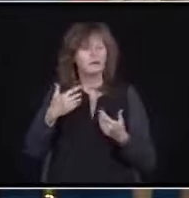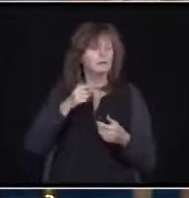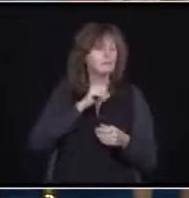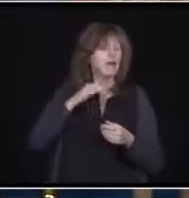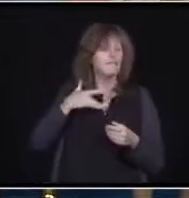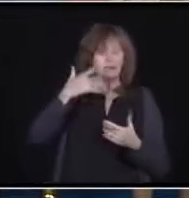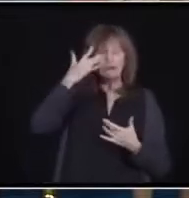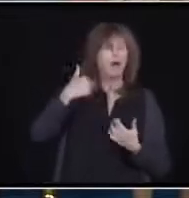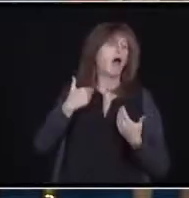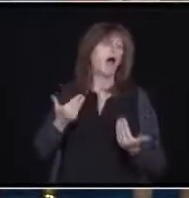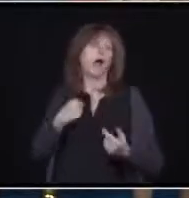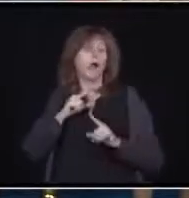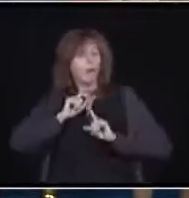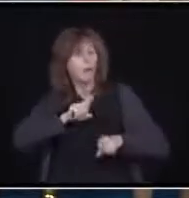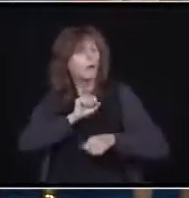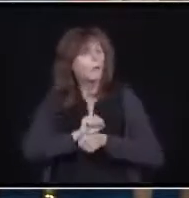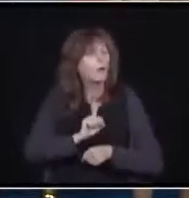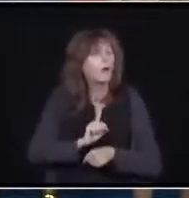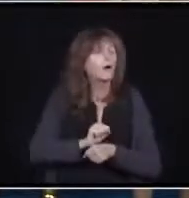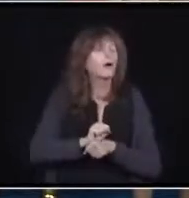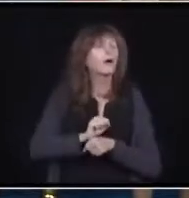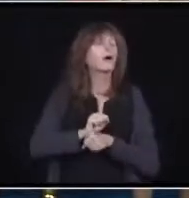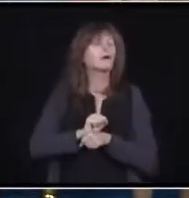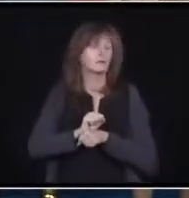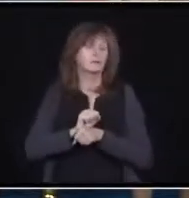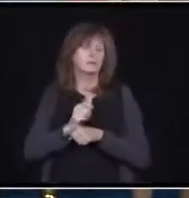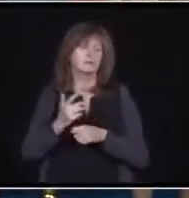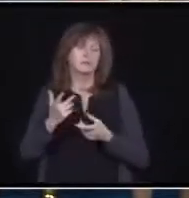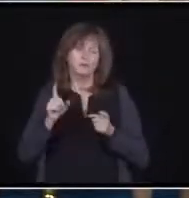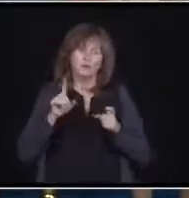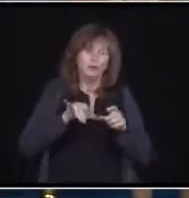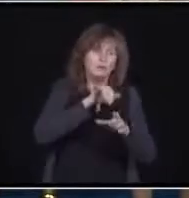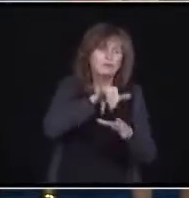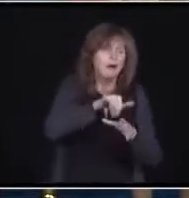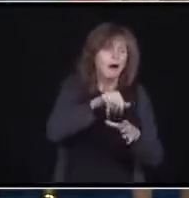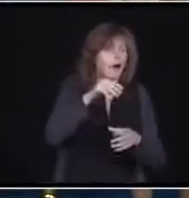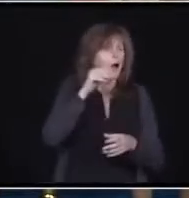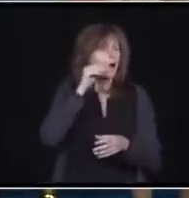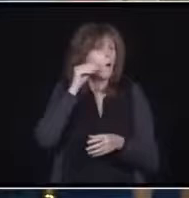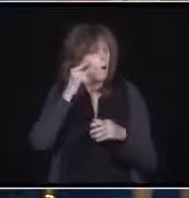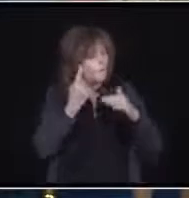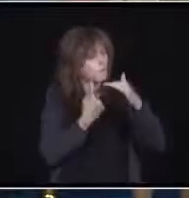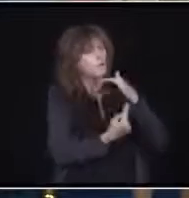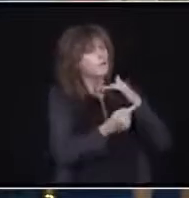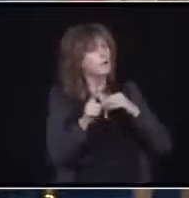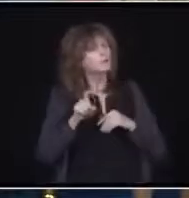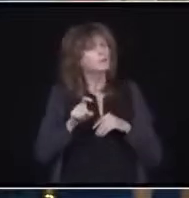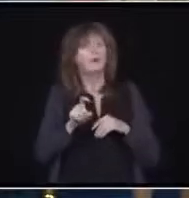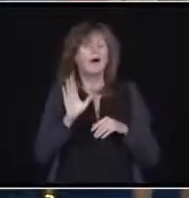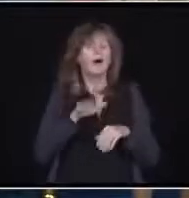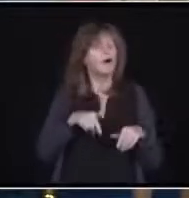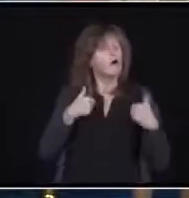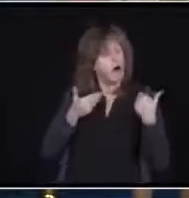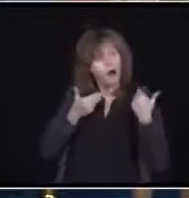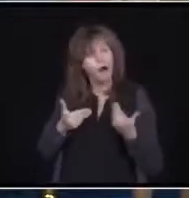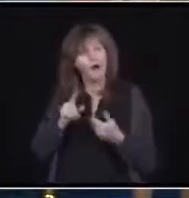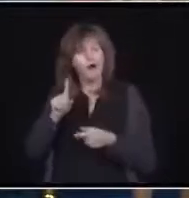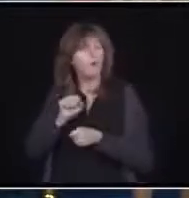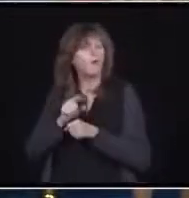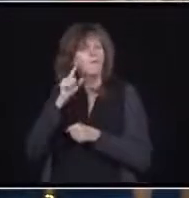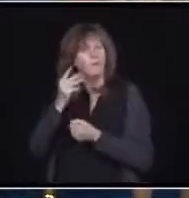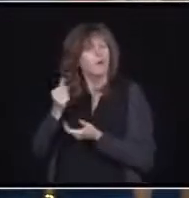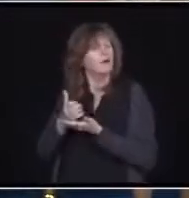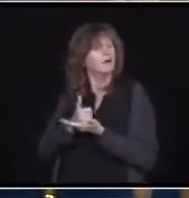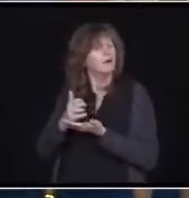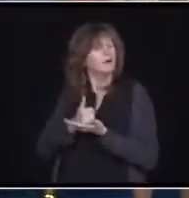they are under quarantine. So just because a few are not adhering, it doesn't mean everyone should be punished accordingly